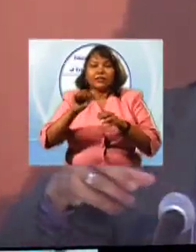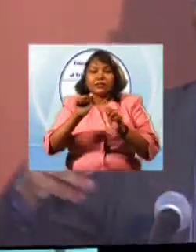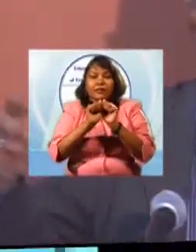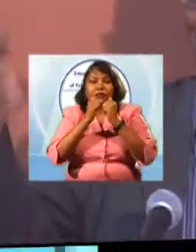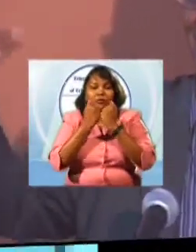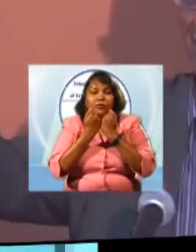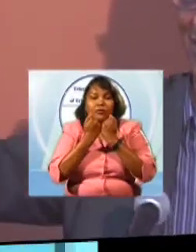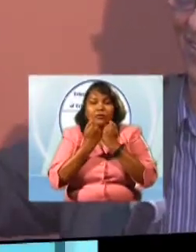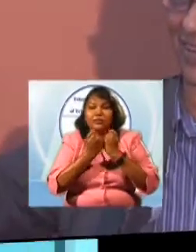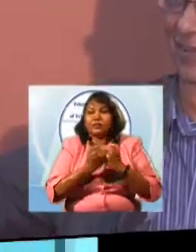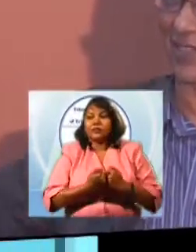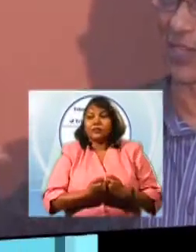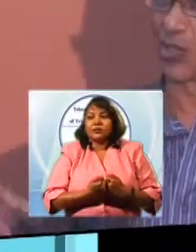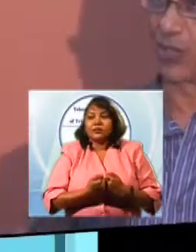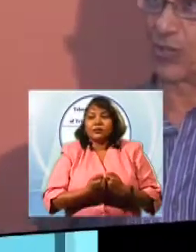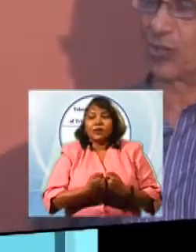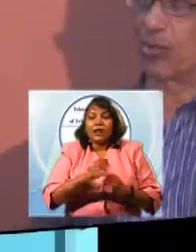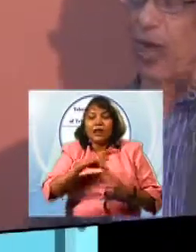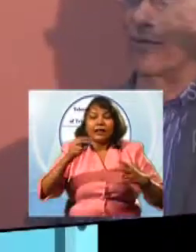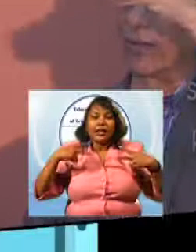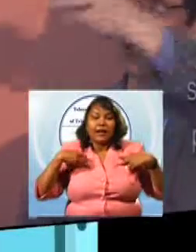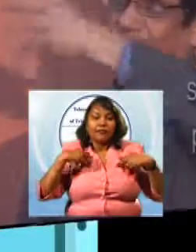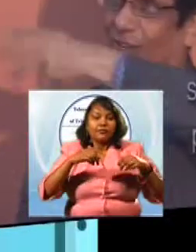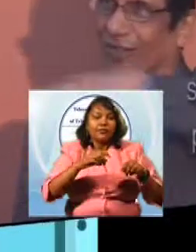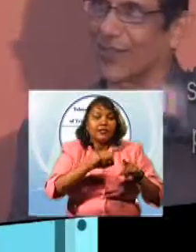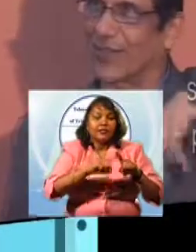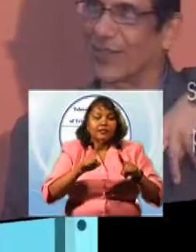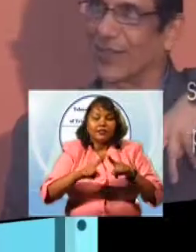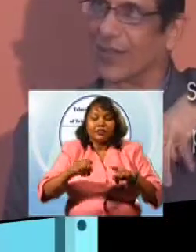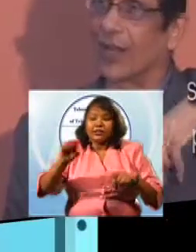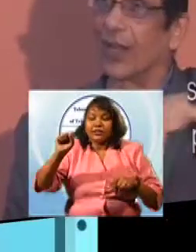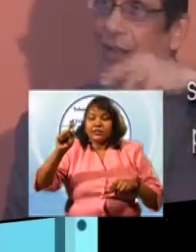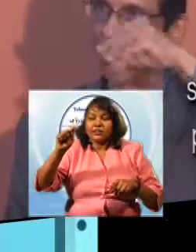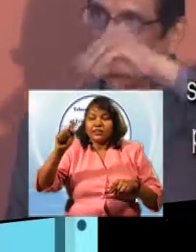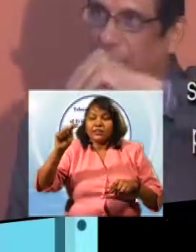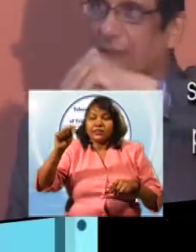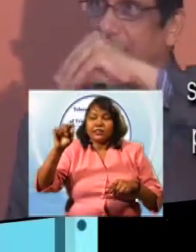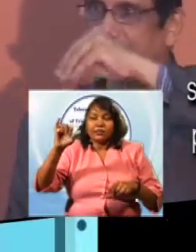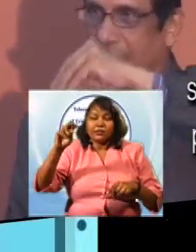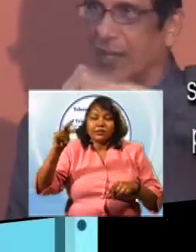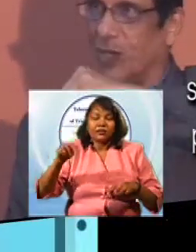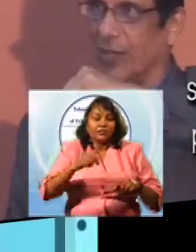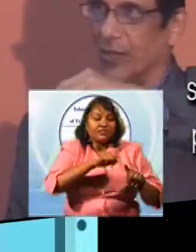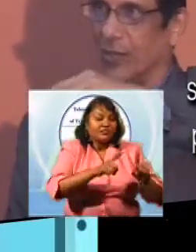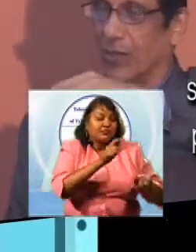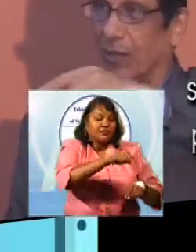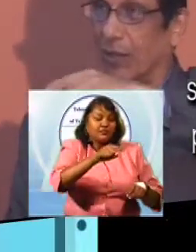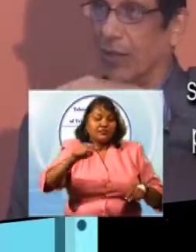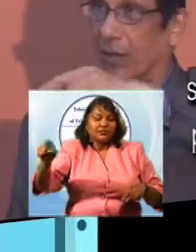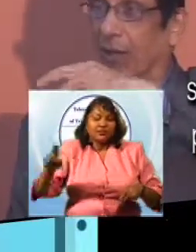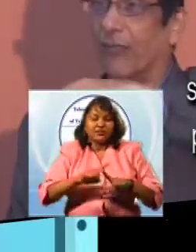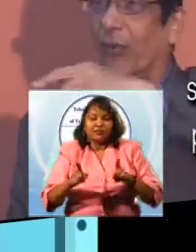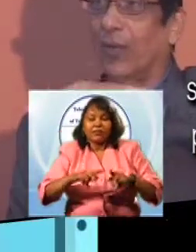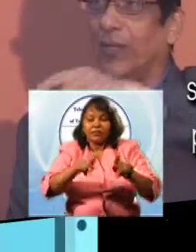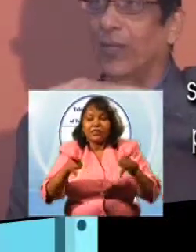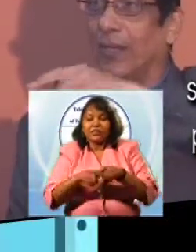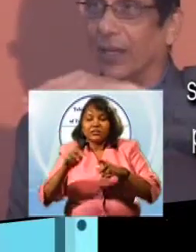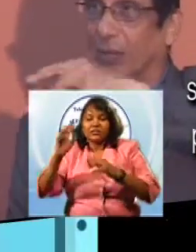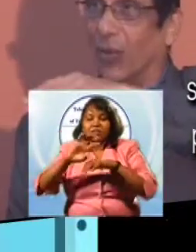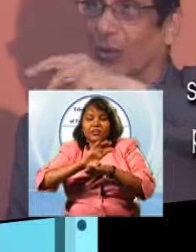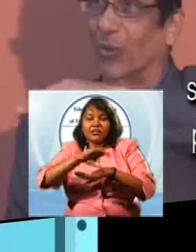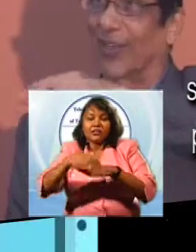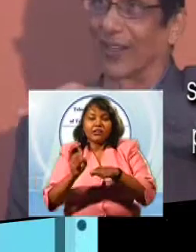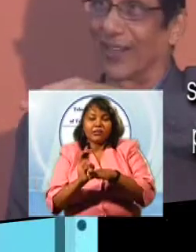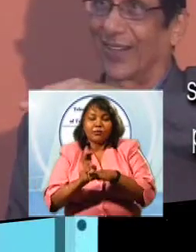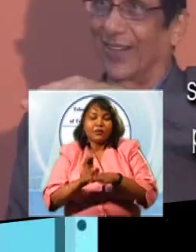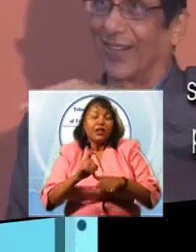sub-stations throughout the regions, those stations could afford to be